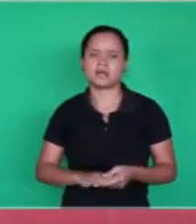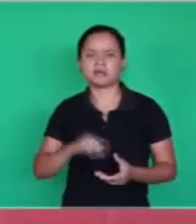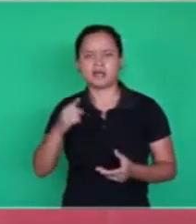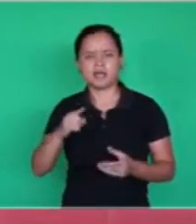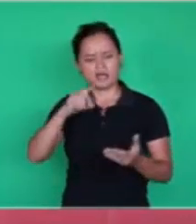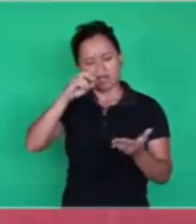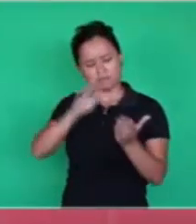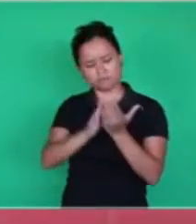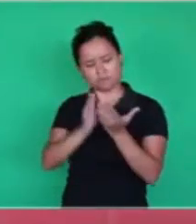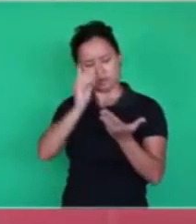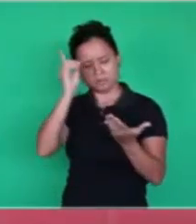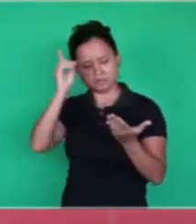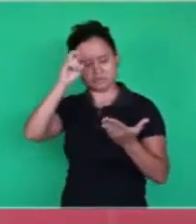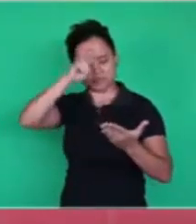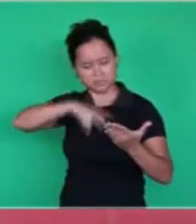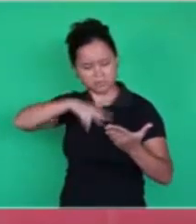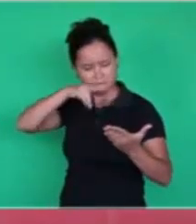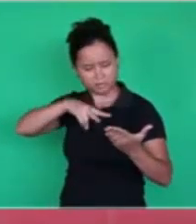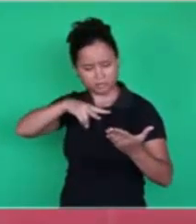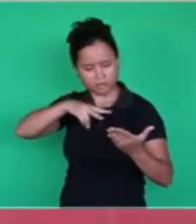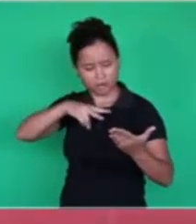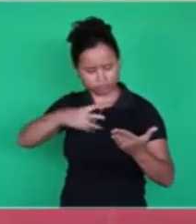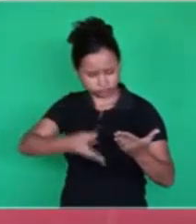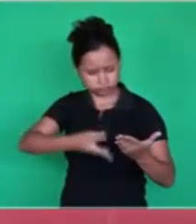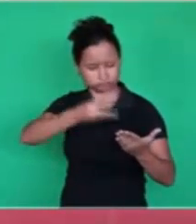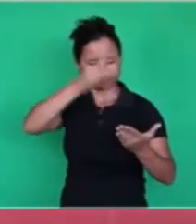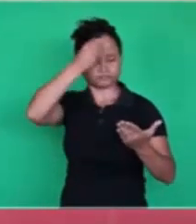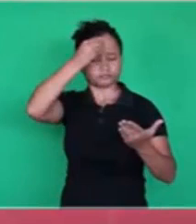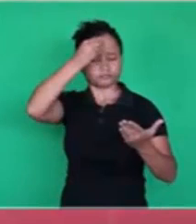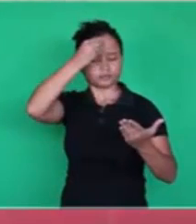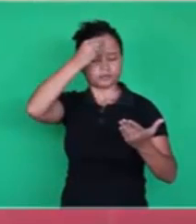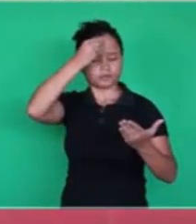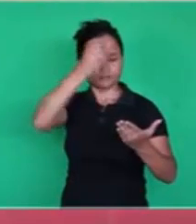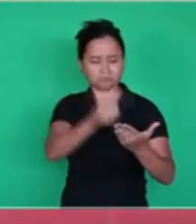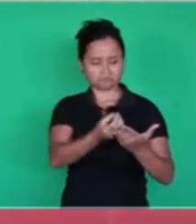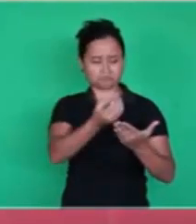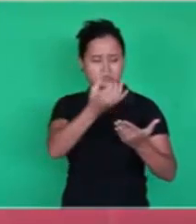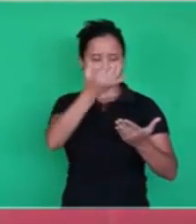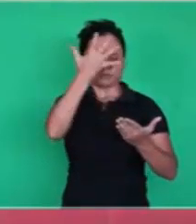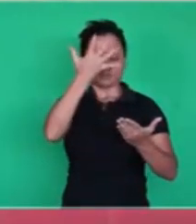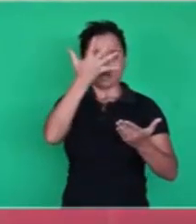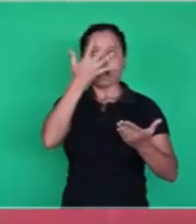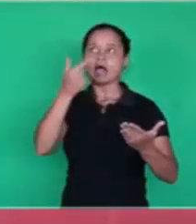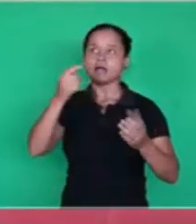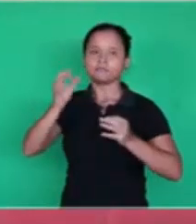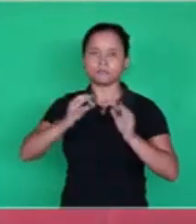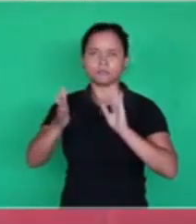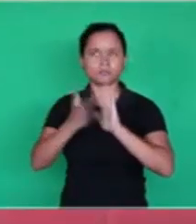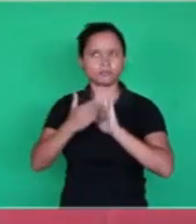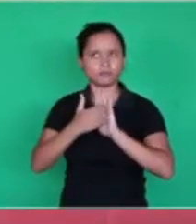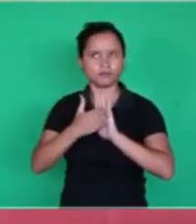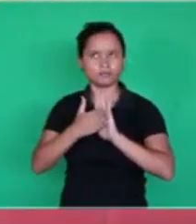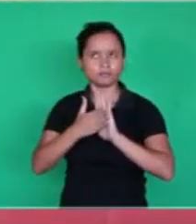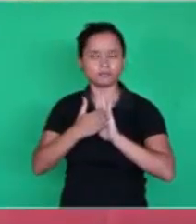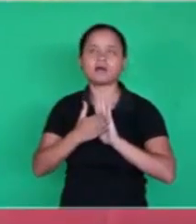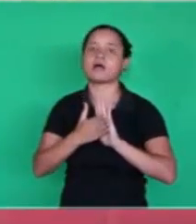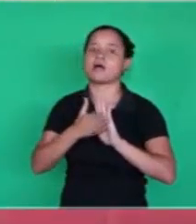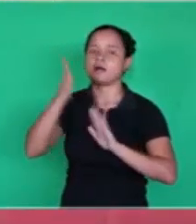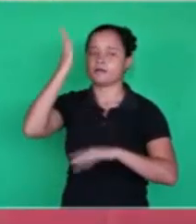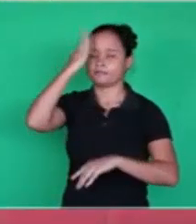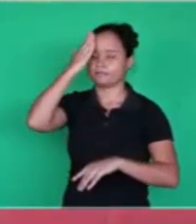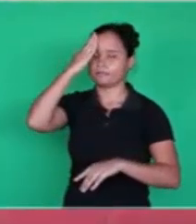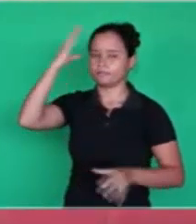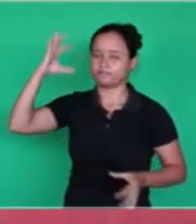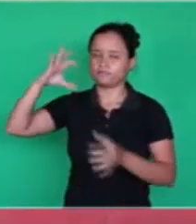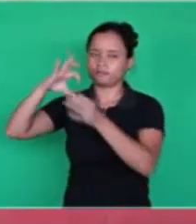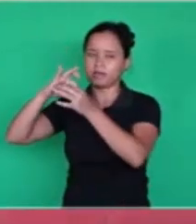the word, the word gets in your life and it teaches you a project that God has. It's not something that you read, you liked, and you memorized.